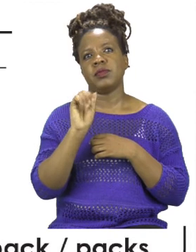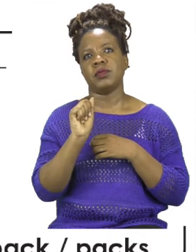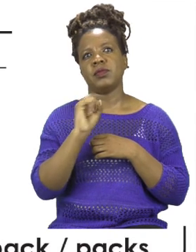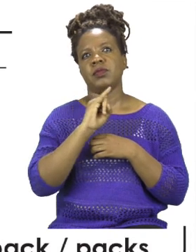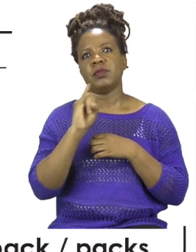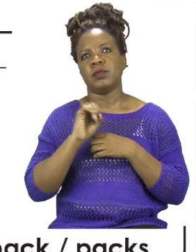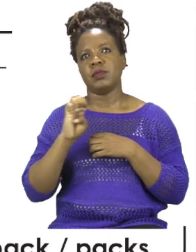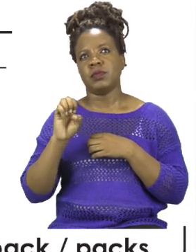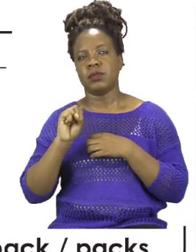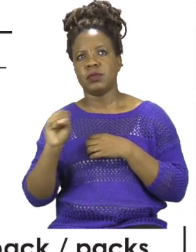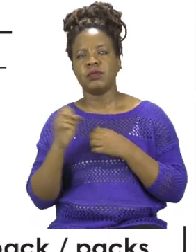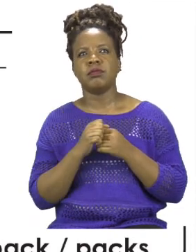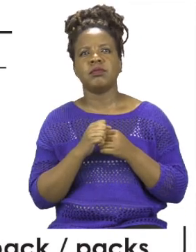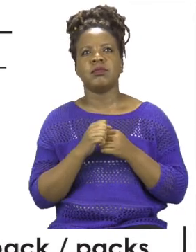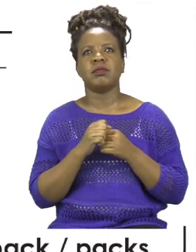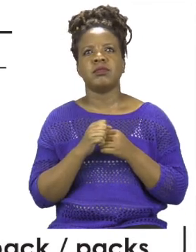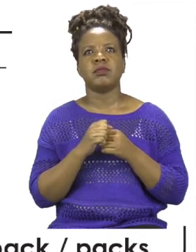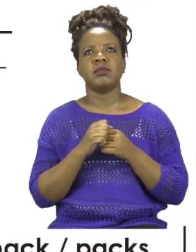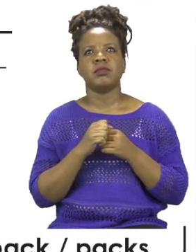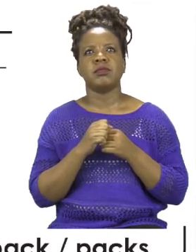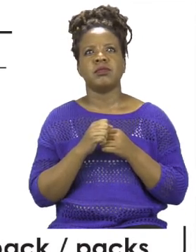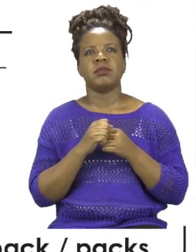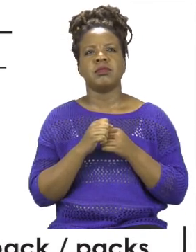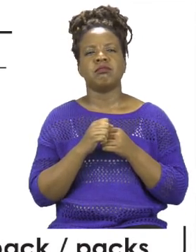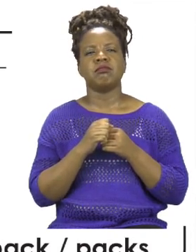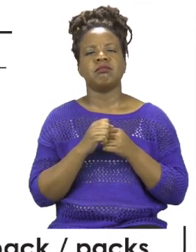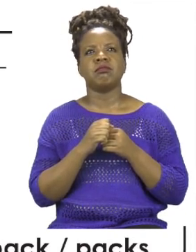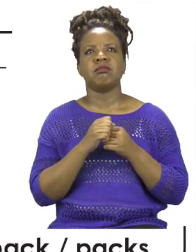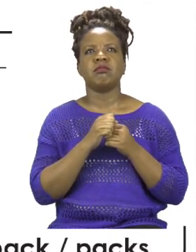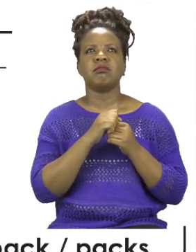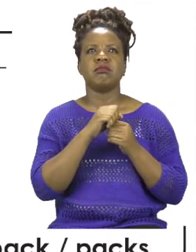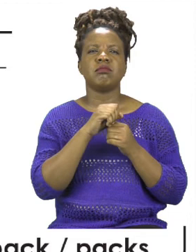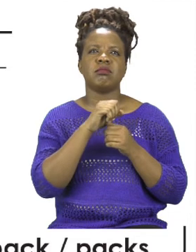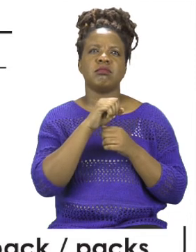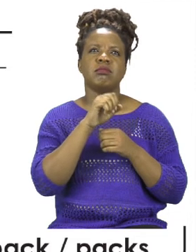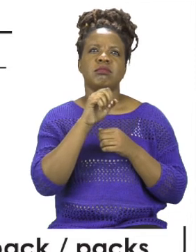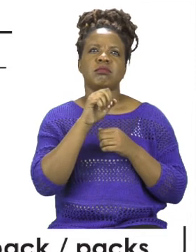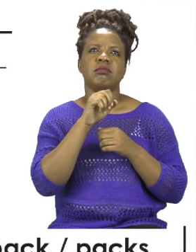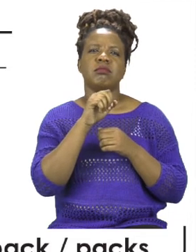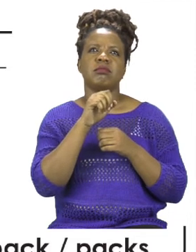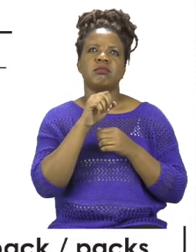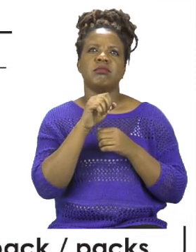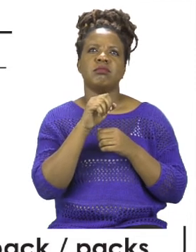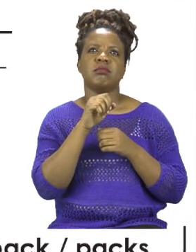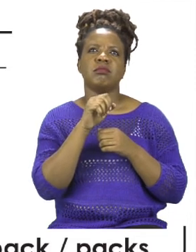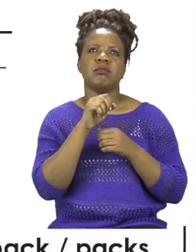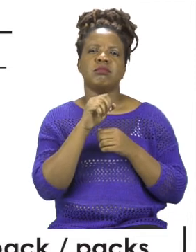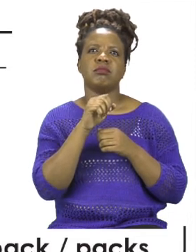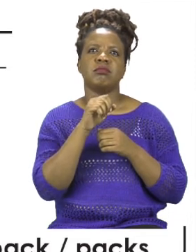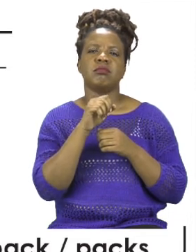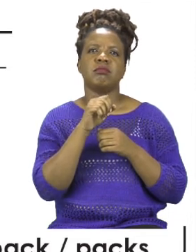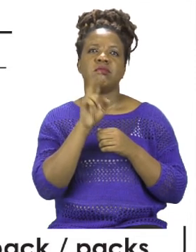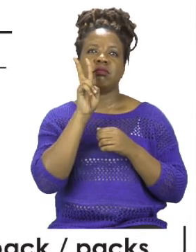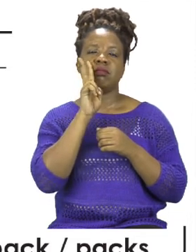verb there is, not our subject, our verb there is grace or